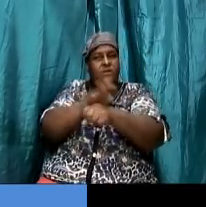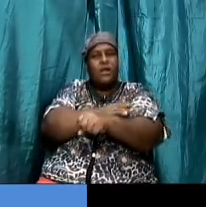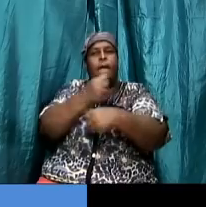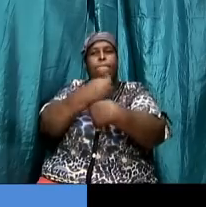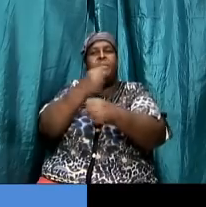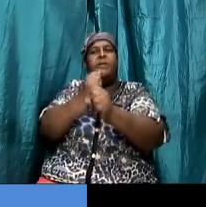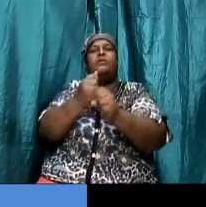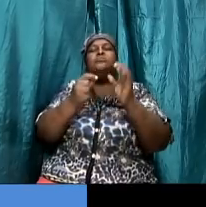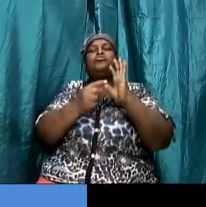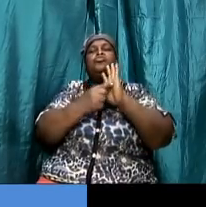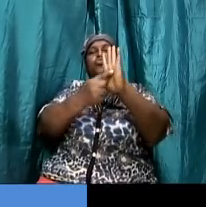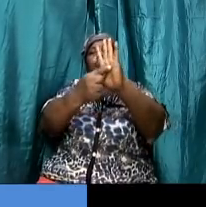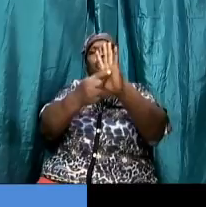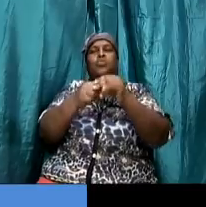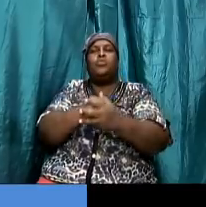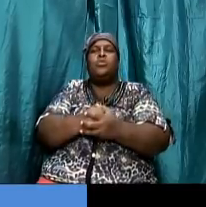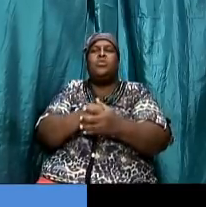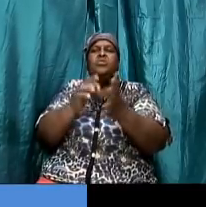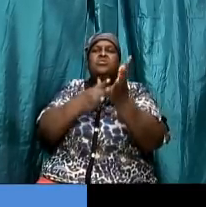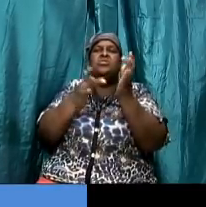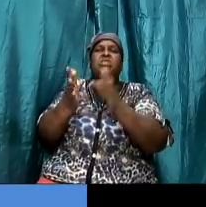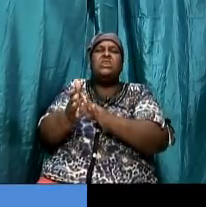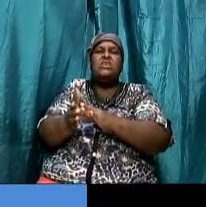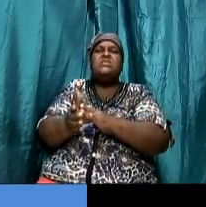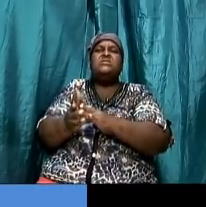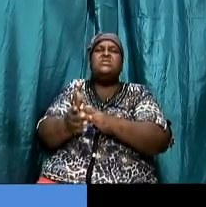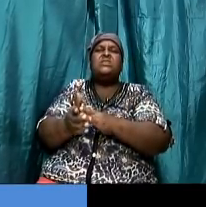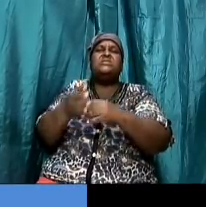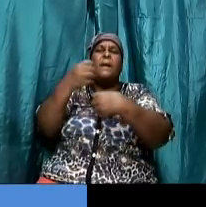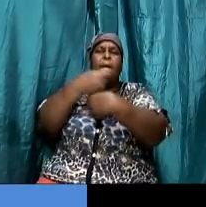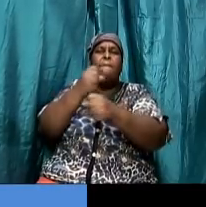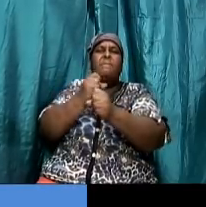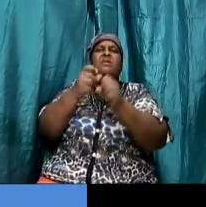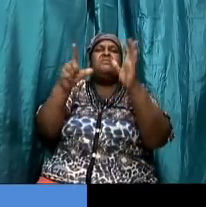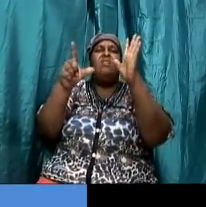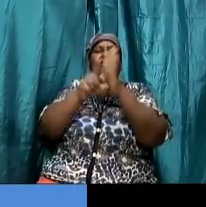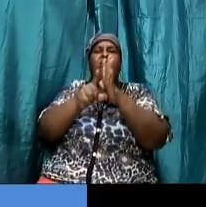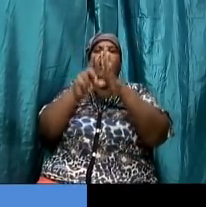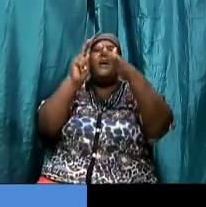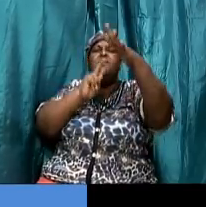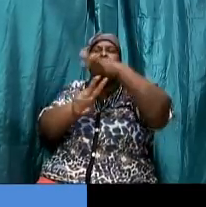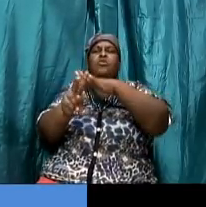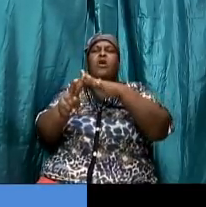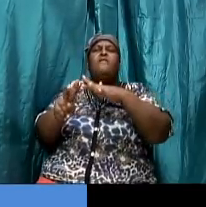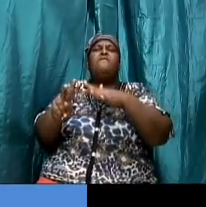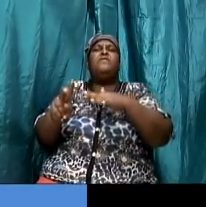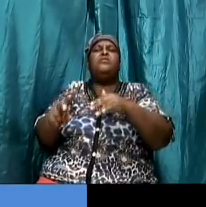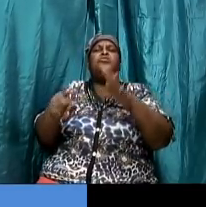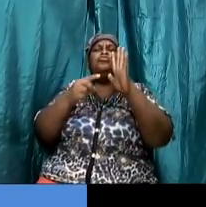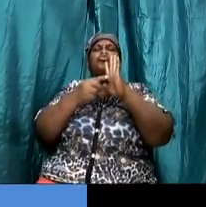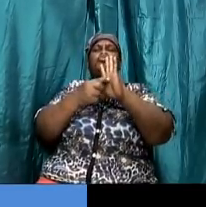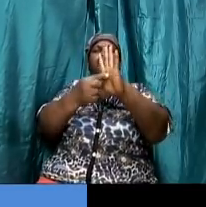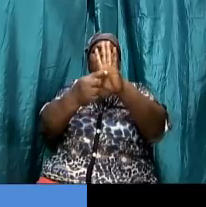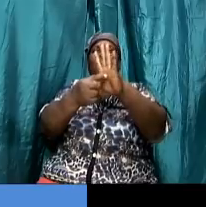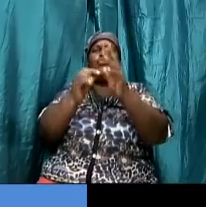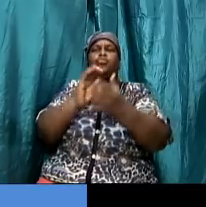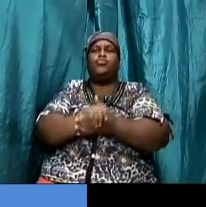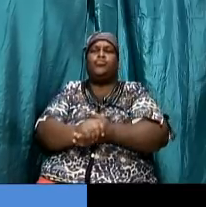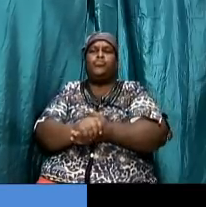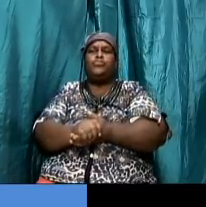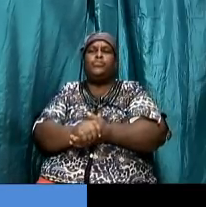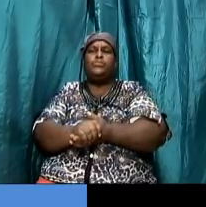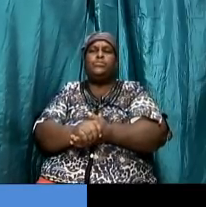jesus fulfilled the law and the prophets because they point to him and he is their fulfillment and this is based on a